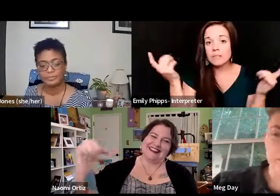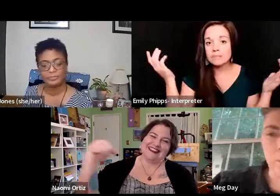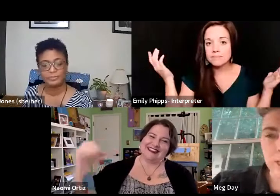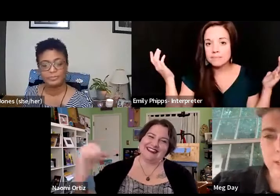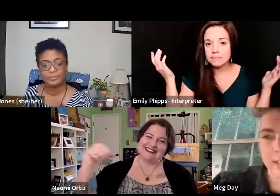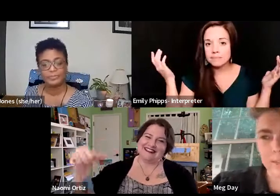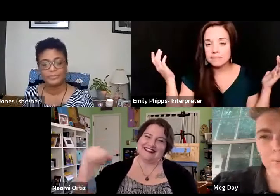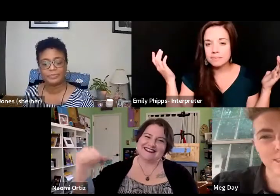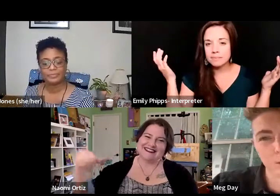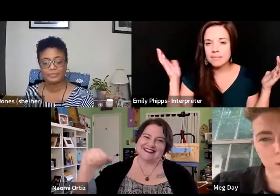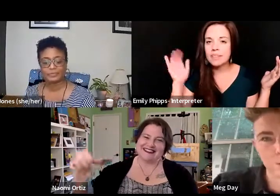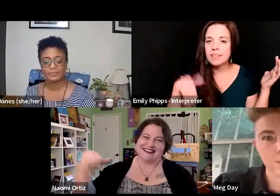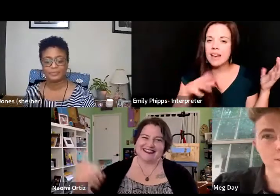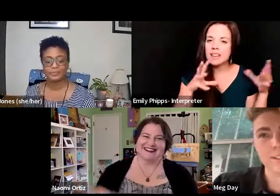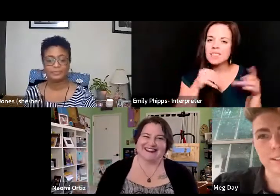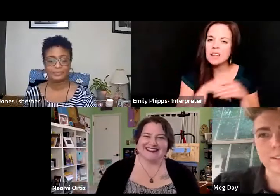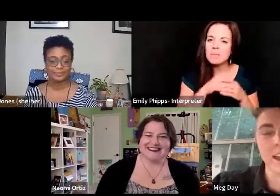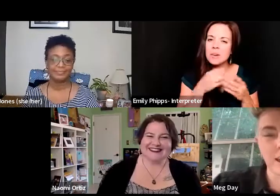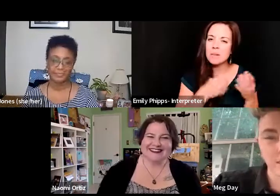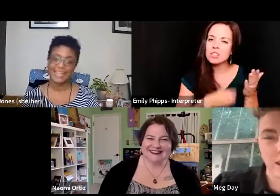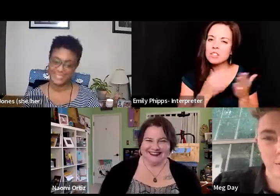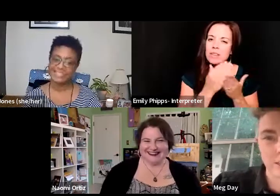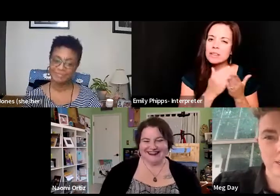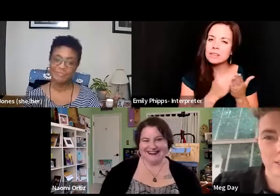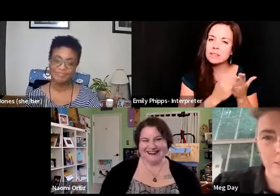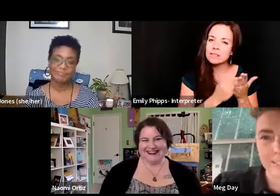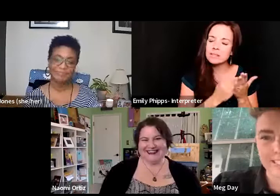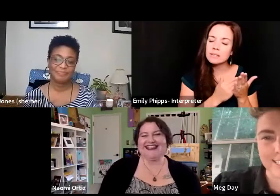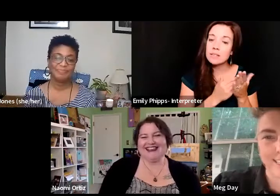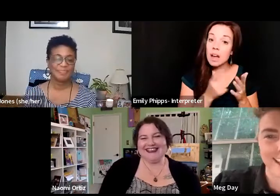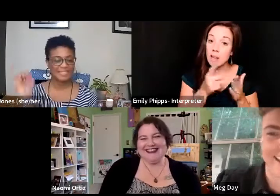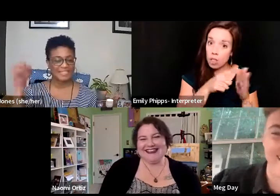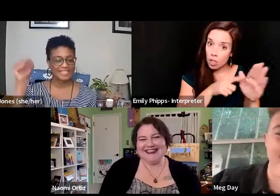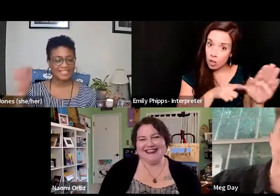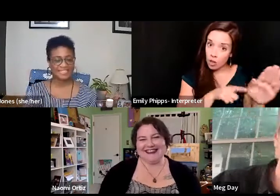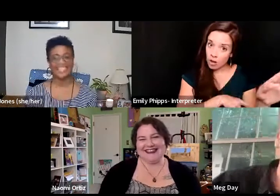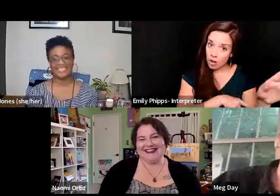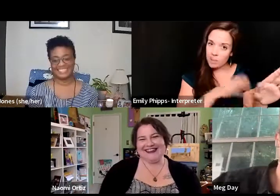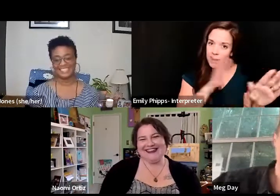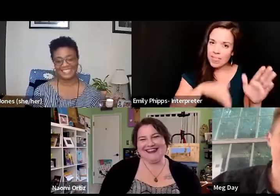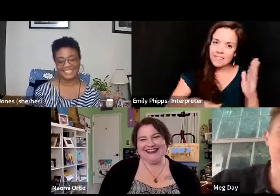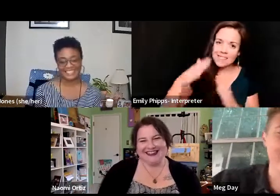That's on my wishlist. Was that the question? I have a long wishlist, but that's at the time.